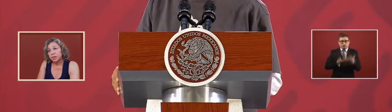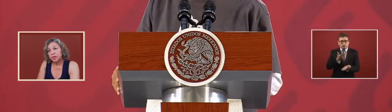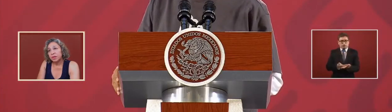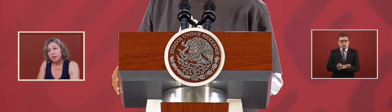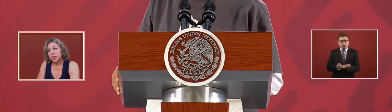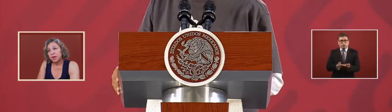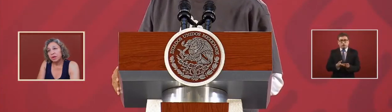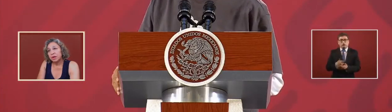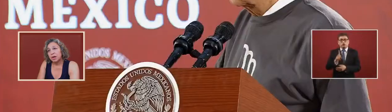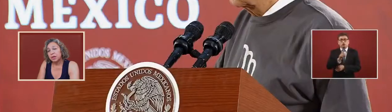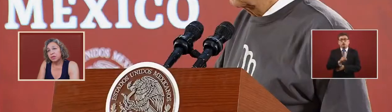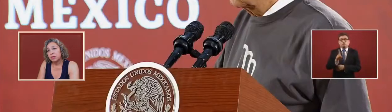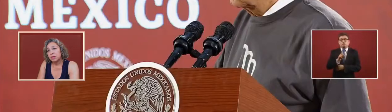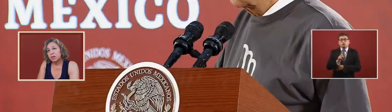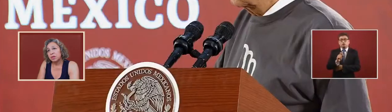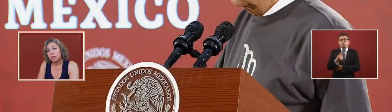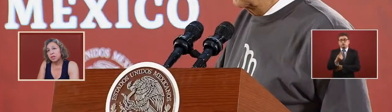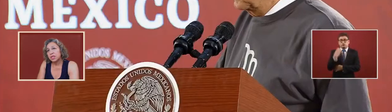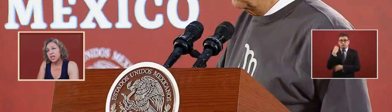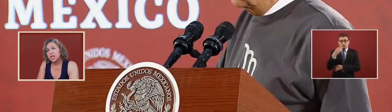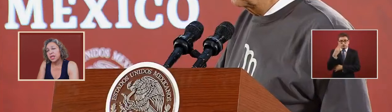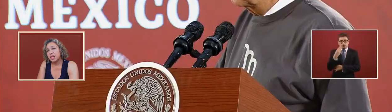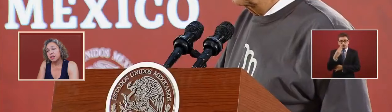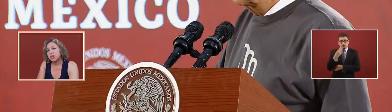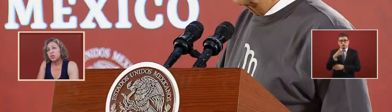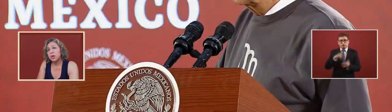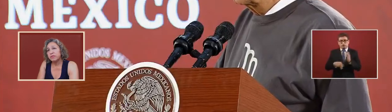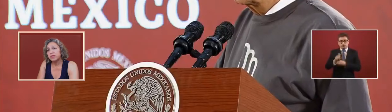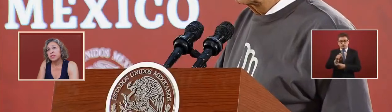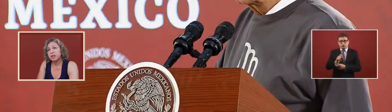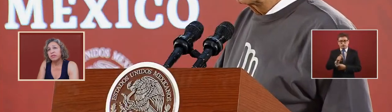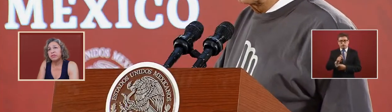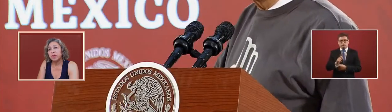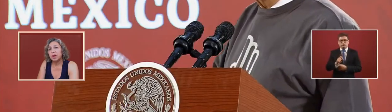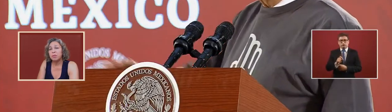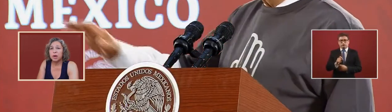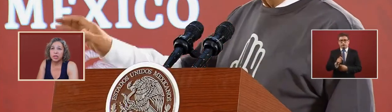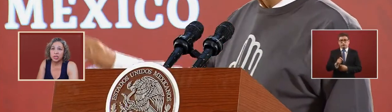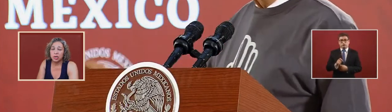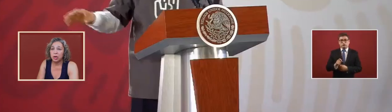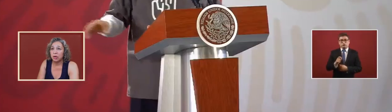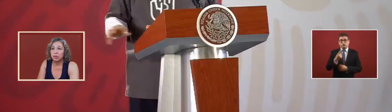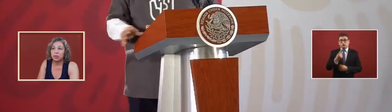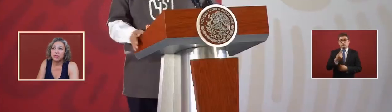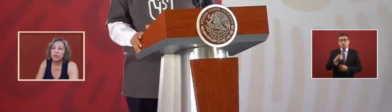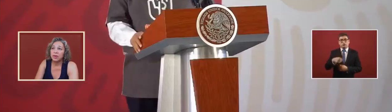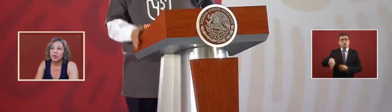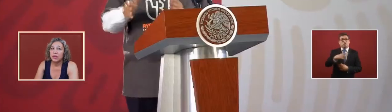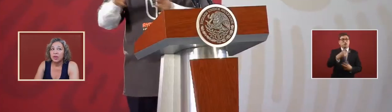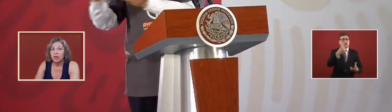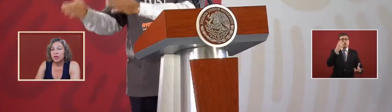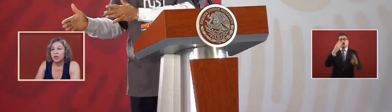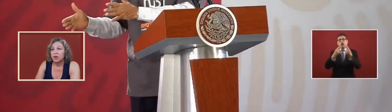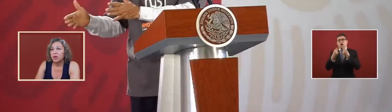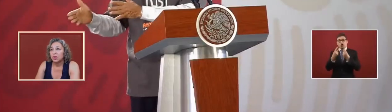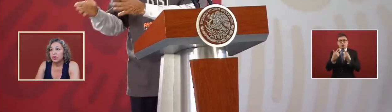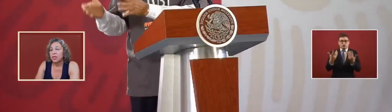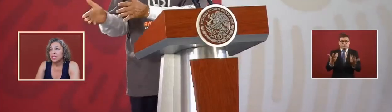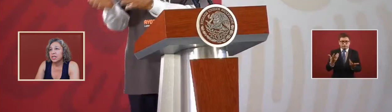on the sunday the 21st of march that's